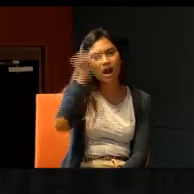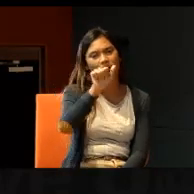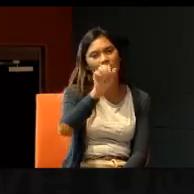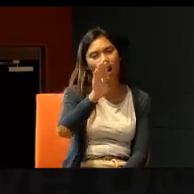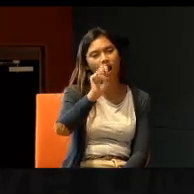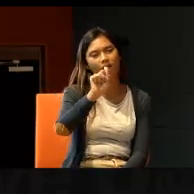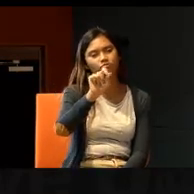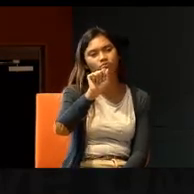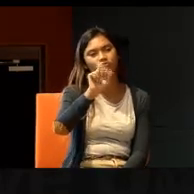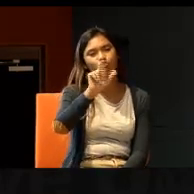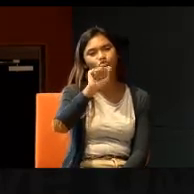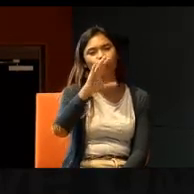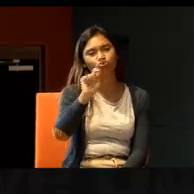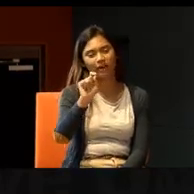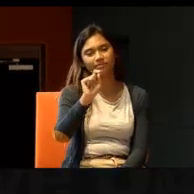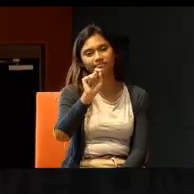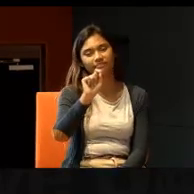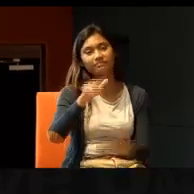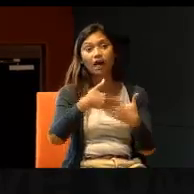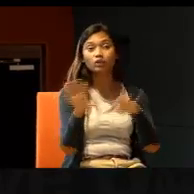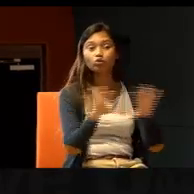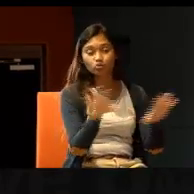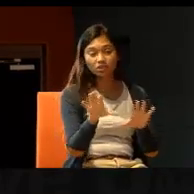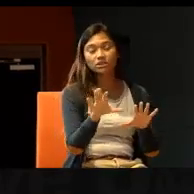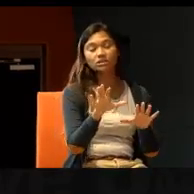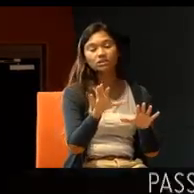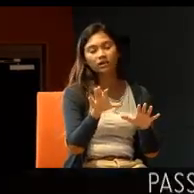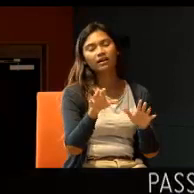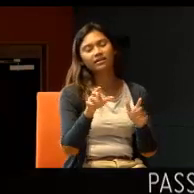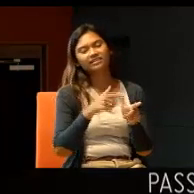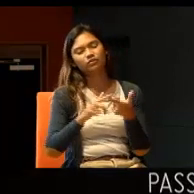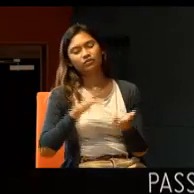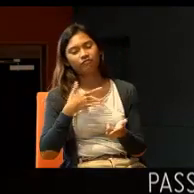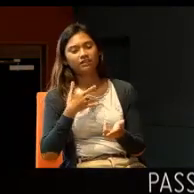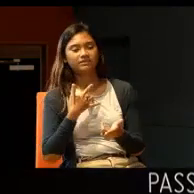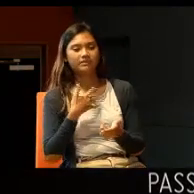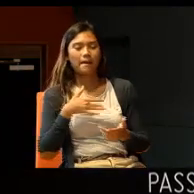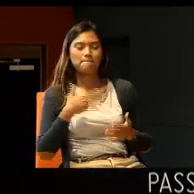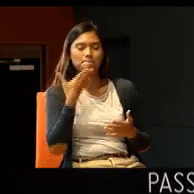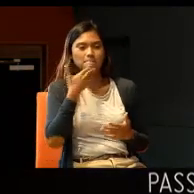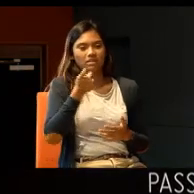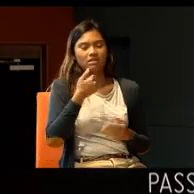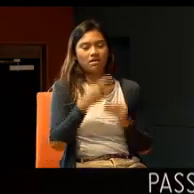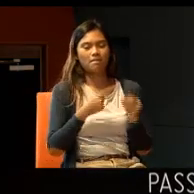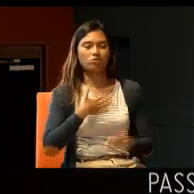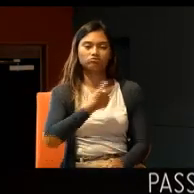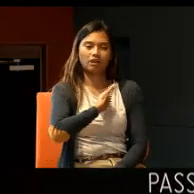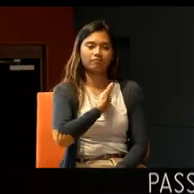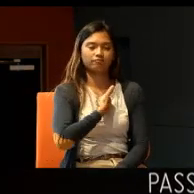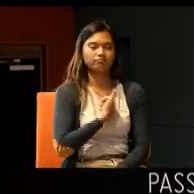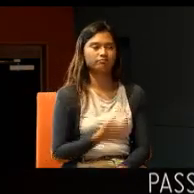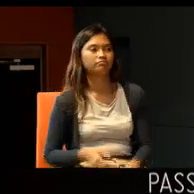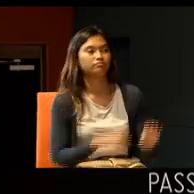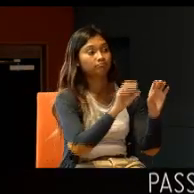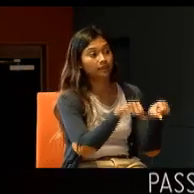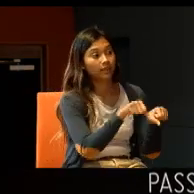feel a lot better, about yourself, for one. And you feel that, you are really doing something useful. So, can